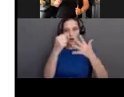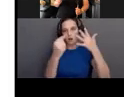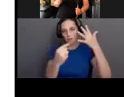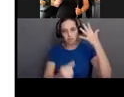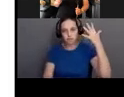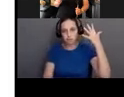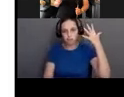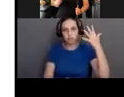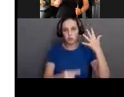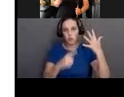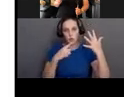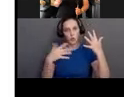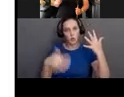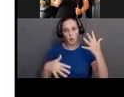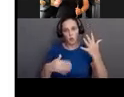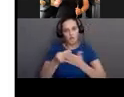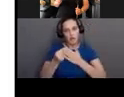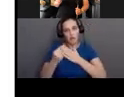health care system.